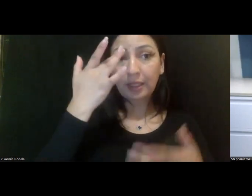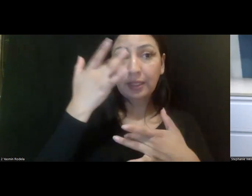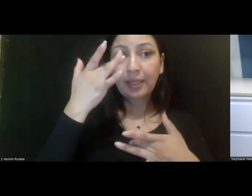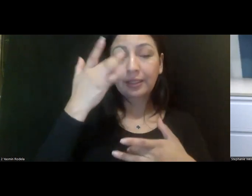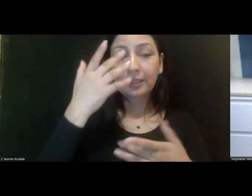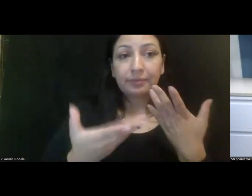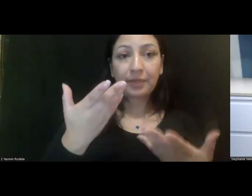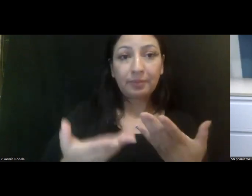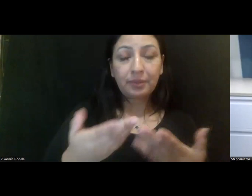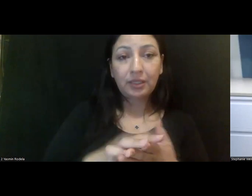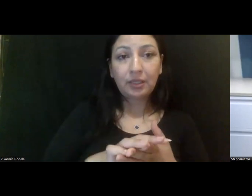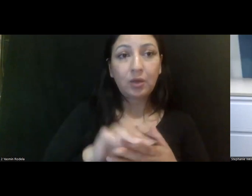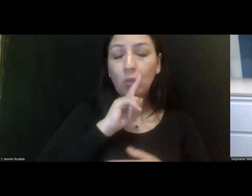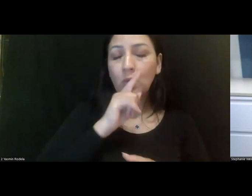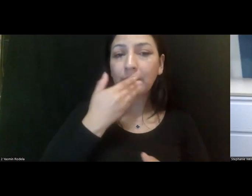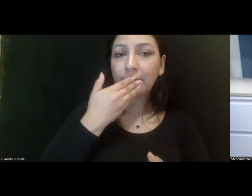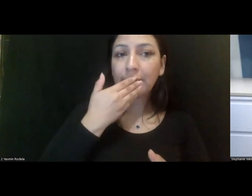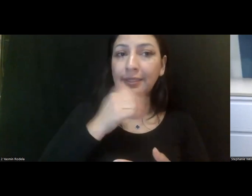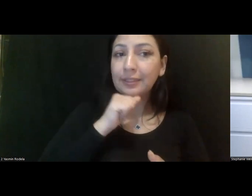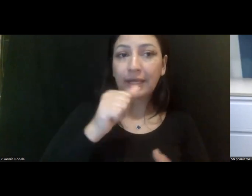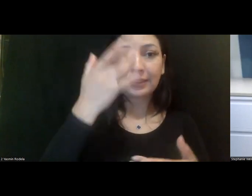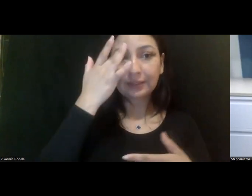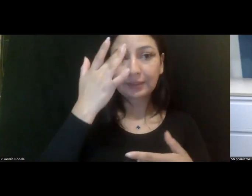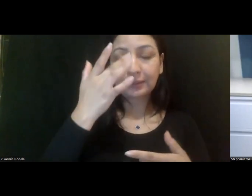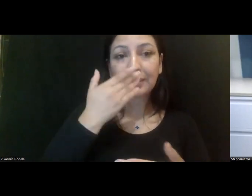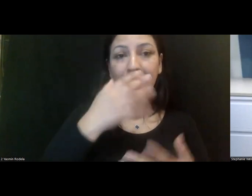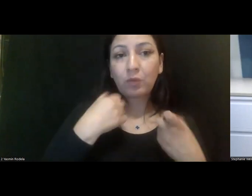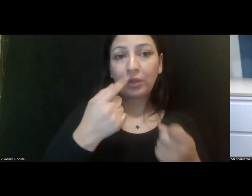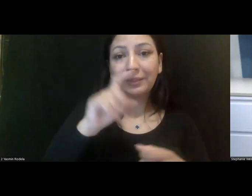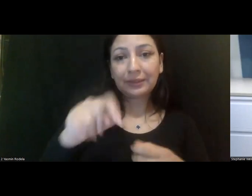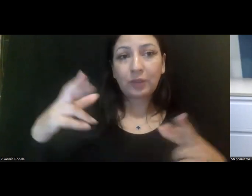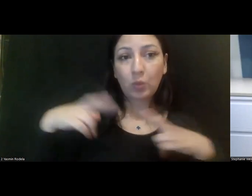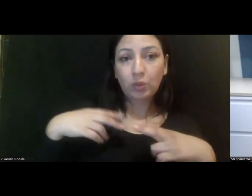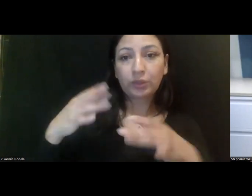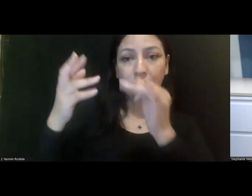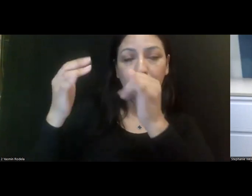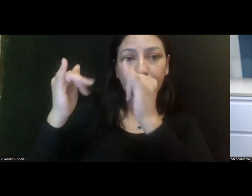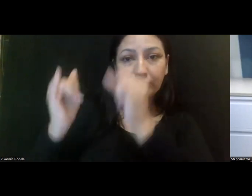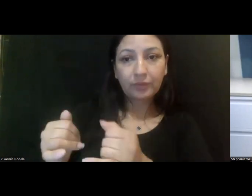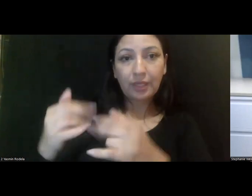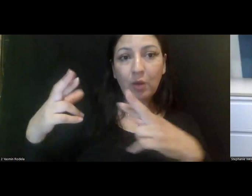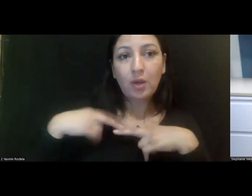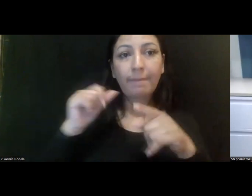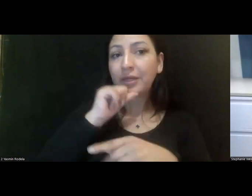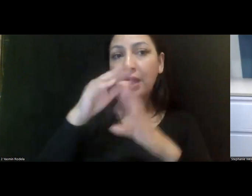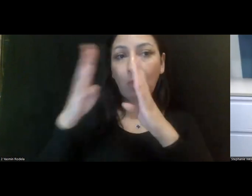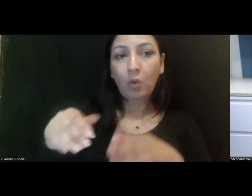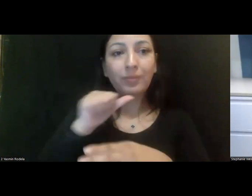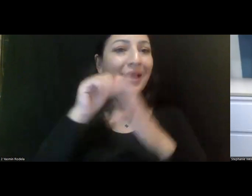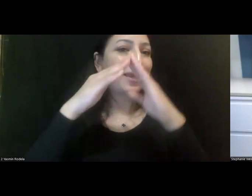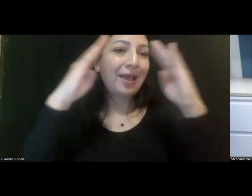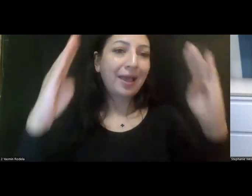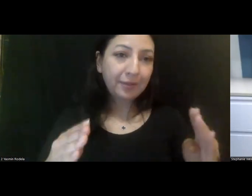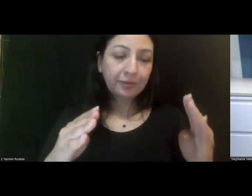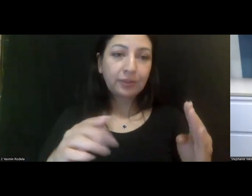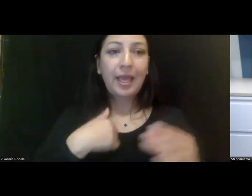unwell that they have to live in a community residential setting. So they are quote unquote living there, but it's not a home, it's not a house. And